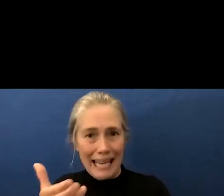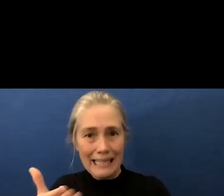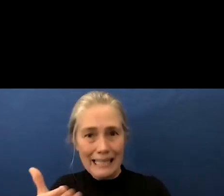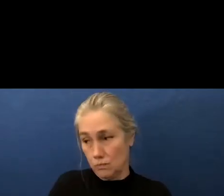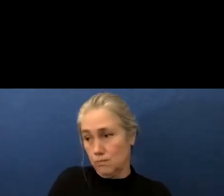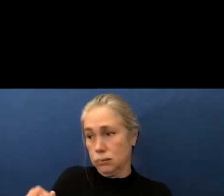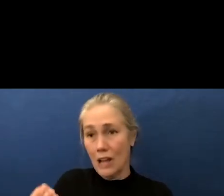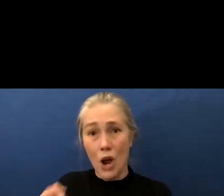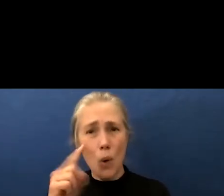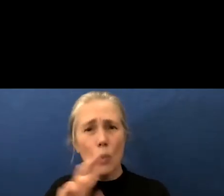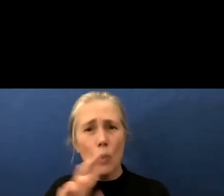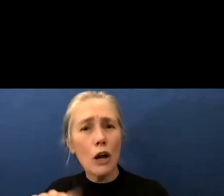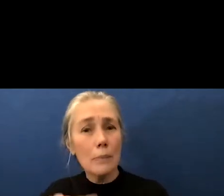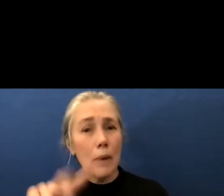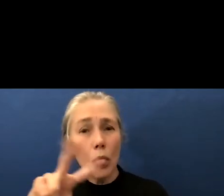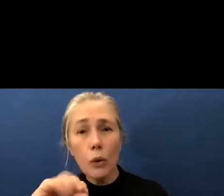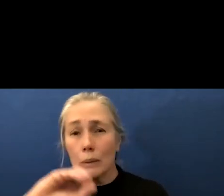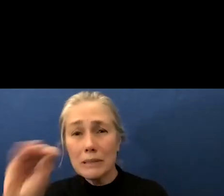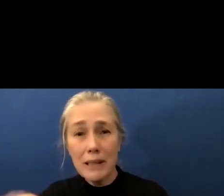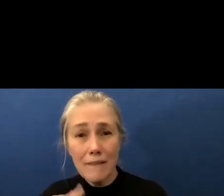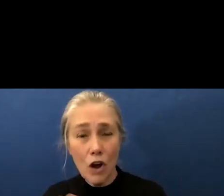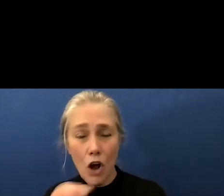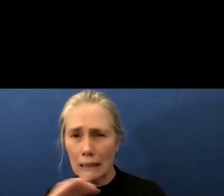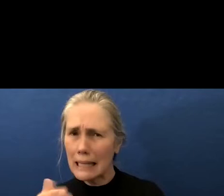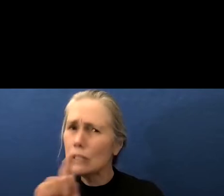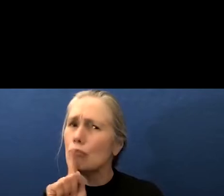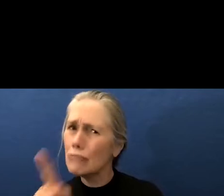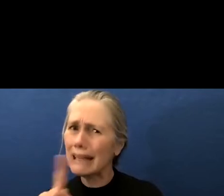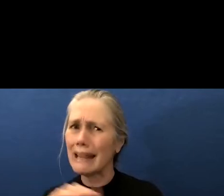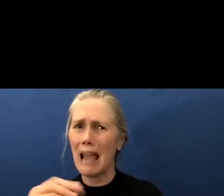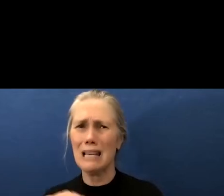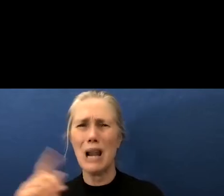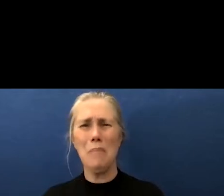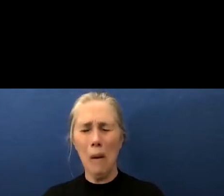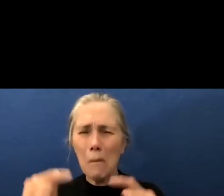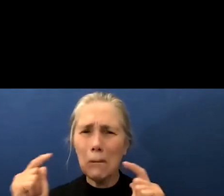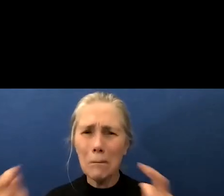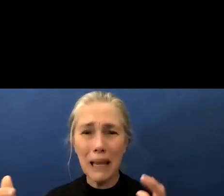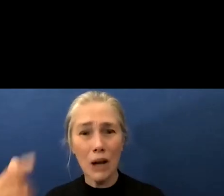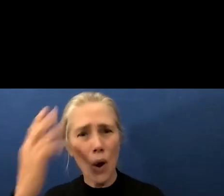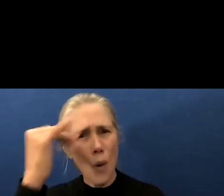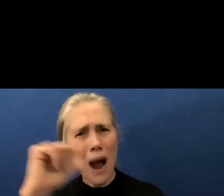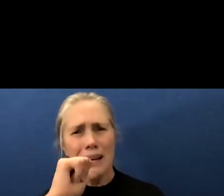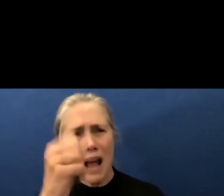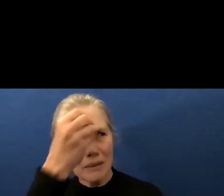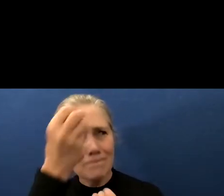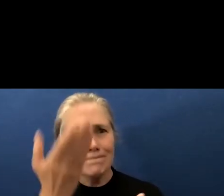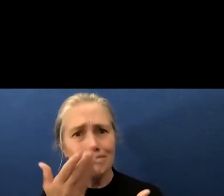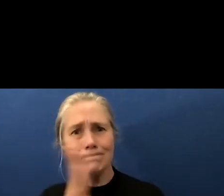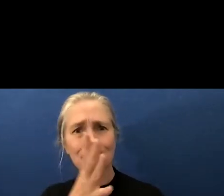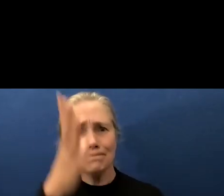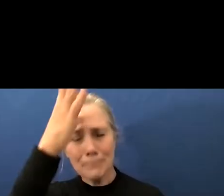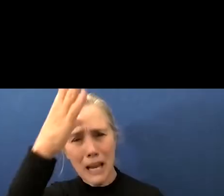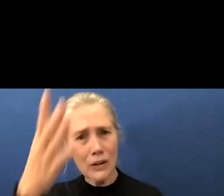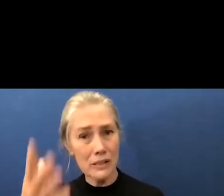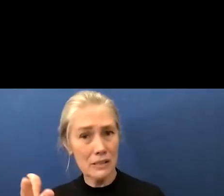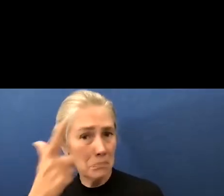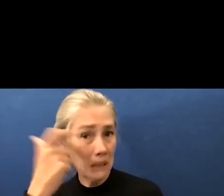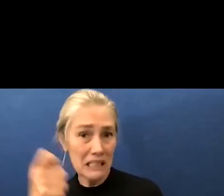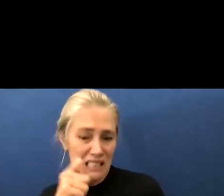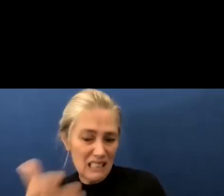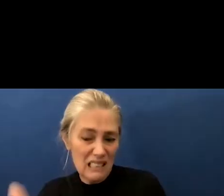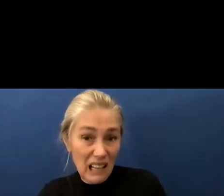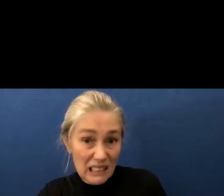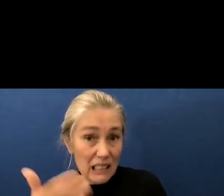of all cases this is a very large number why has this not been shared with parents yet is this inconvenient information